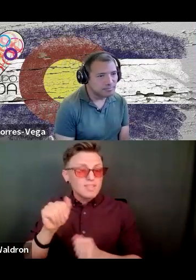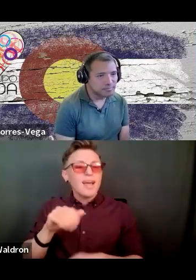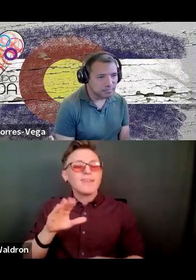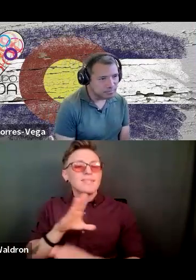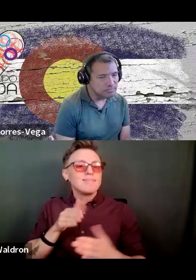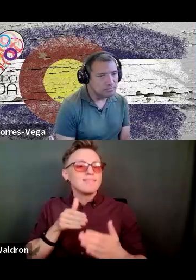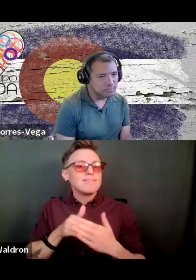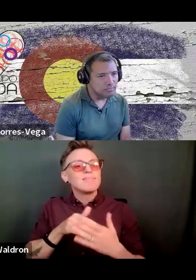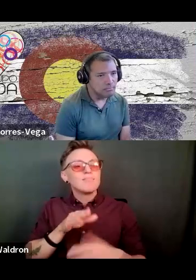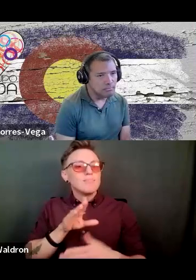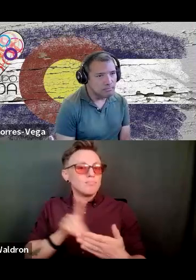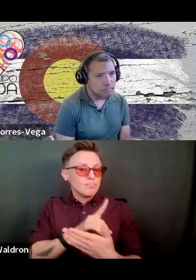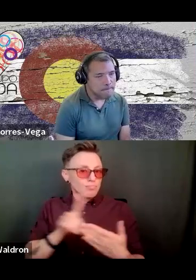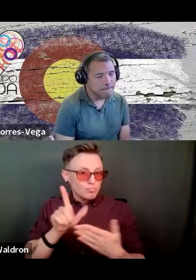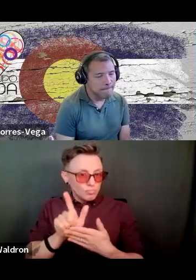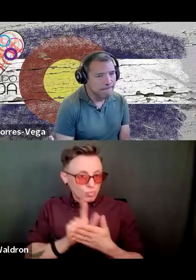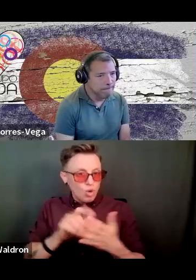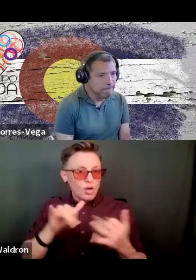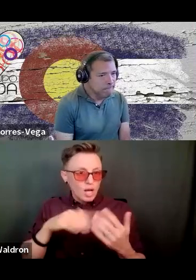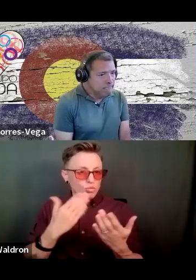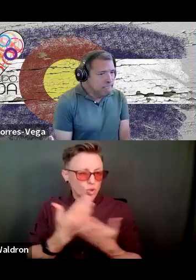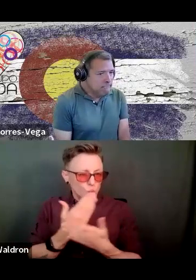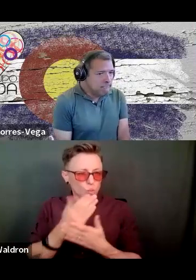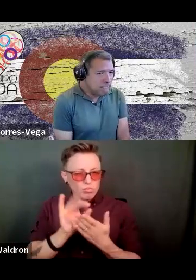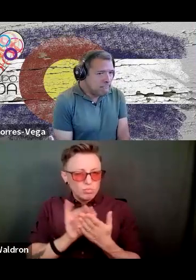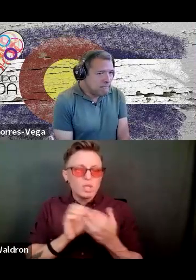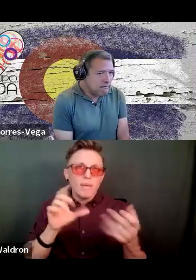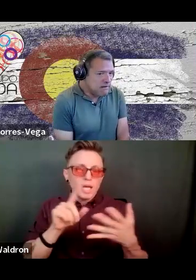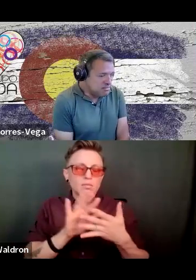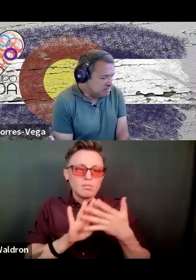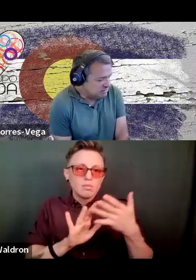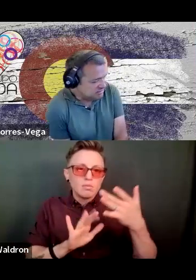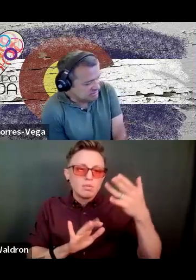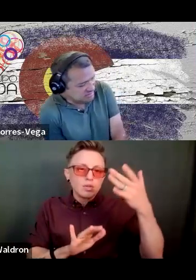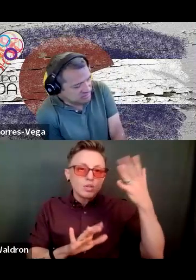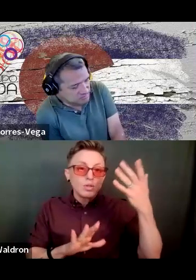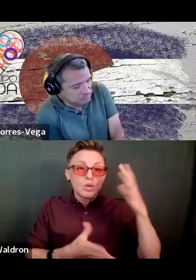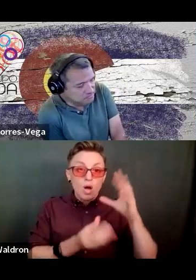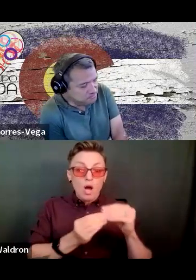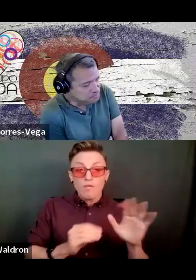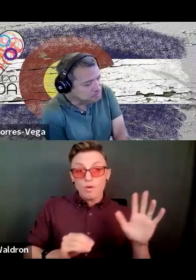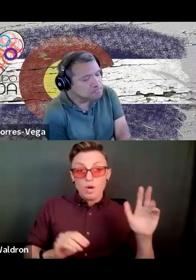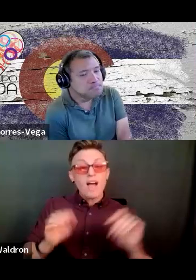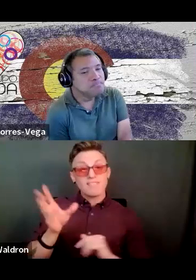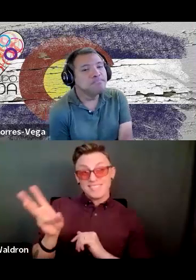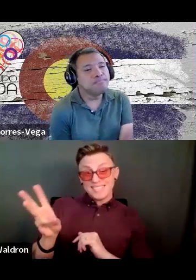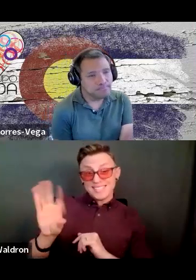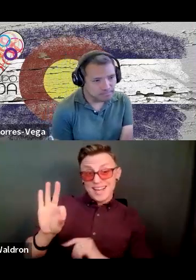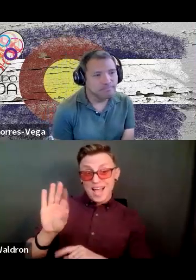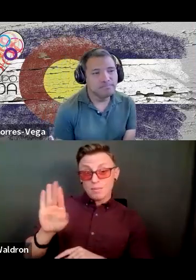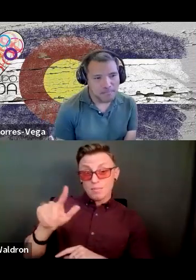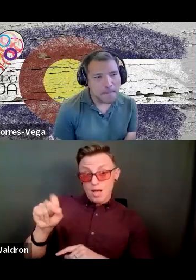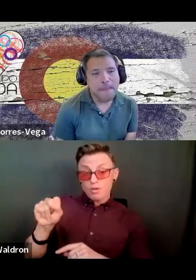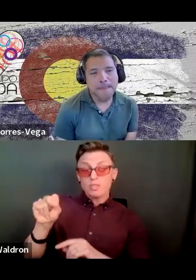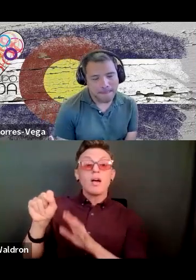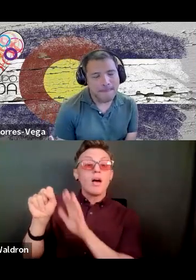law rewrite that we're doing. There's so many, 23 of my bills out of my 69 bills that I've run in my four